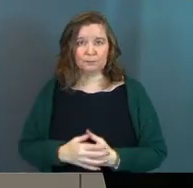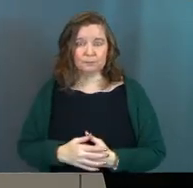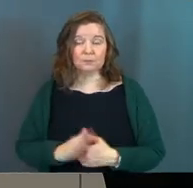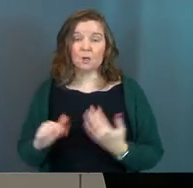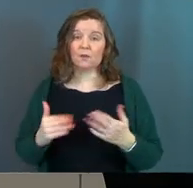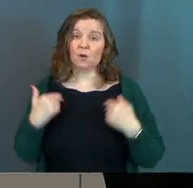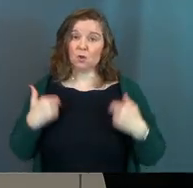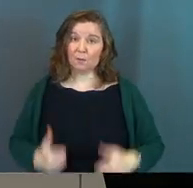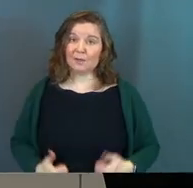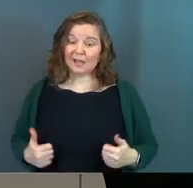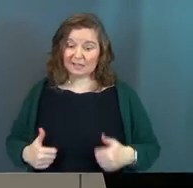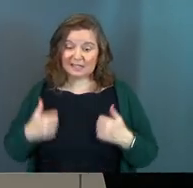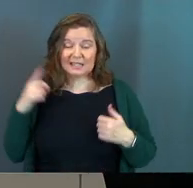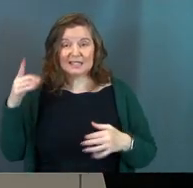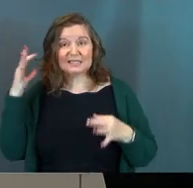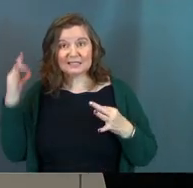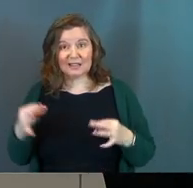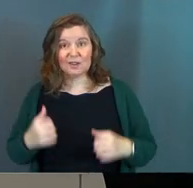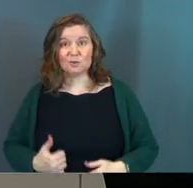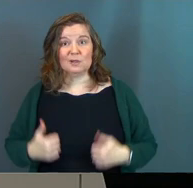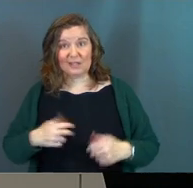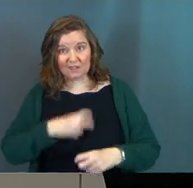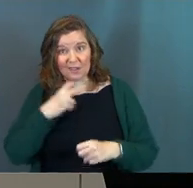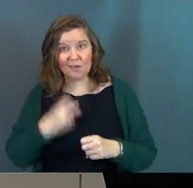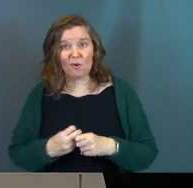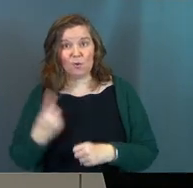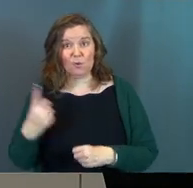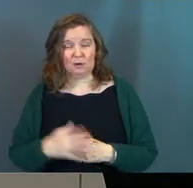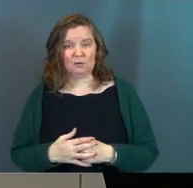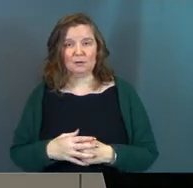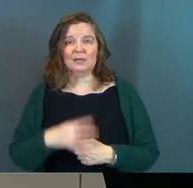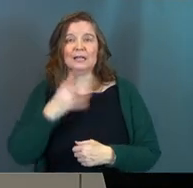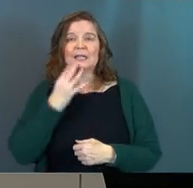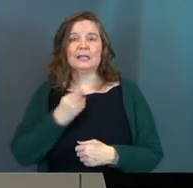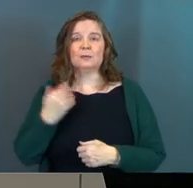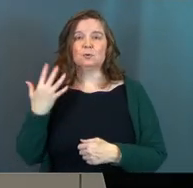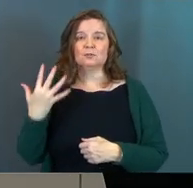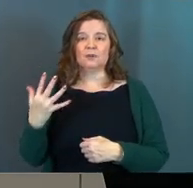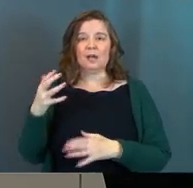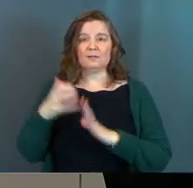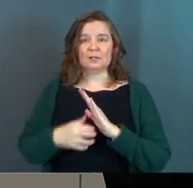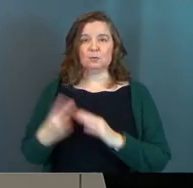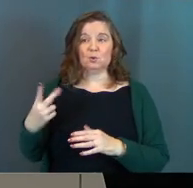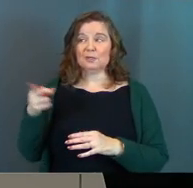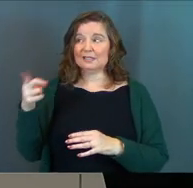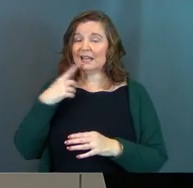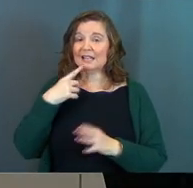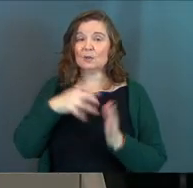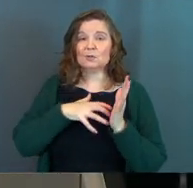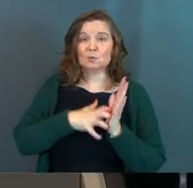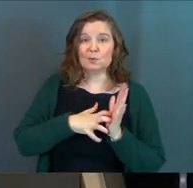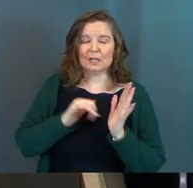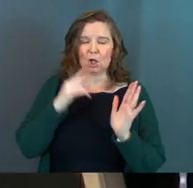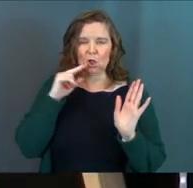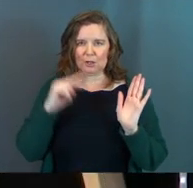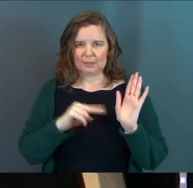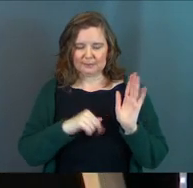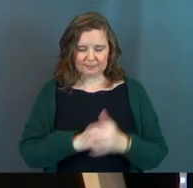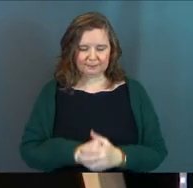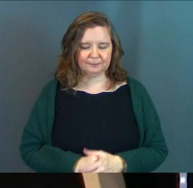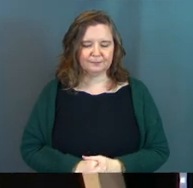Of all the human lives he could have lived, he lived a hard one. Hebrews 5, chapter 2 says he was weak just like we are. Look at this.